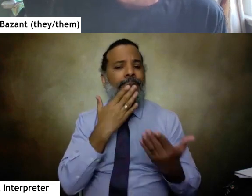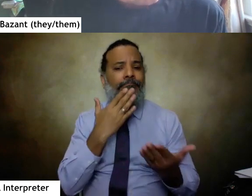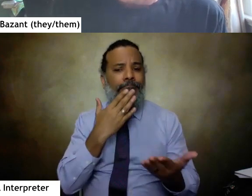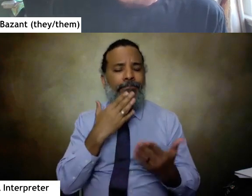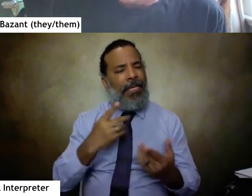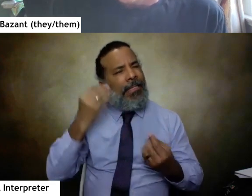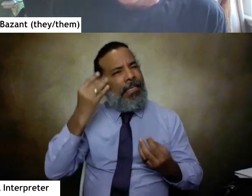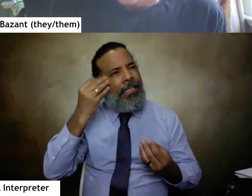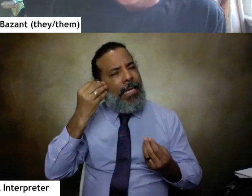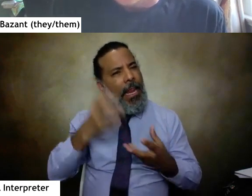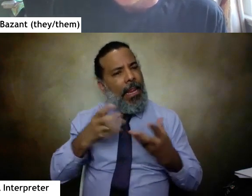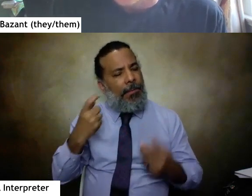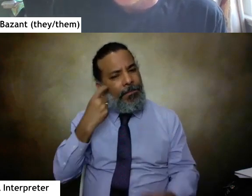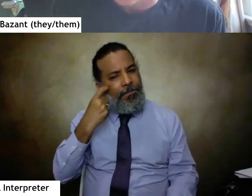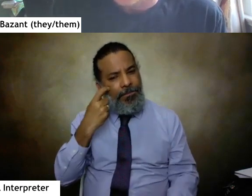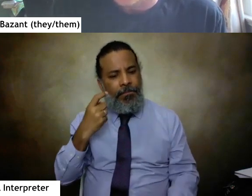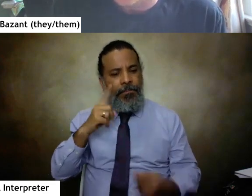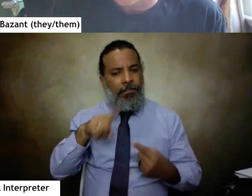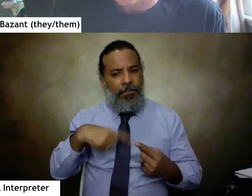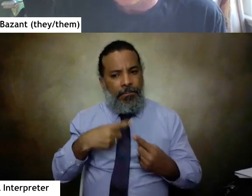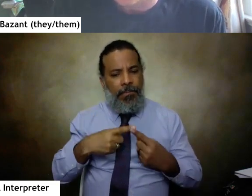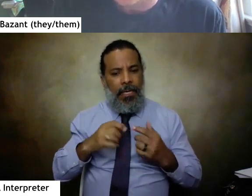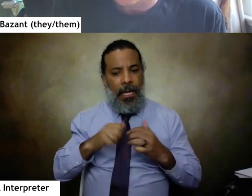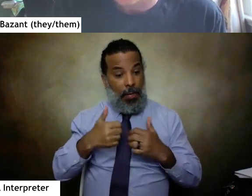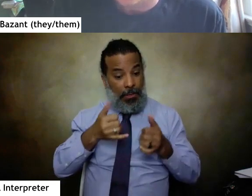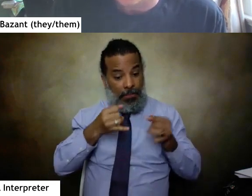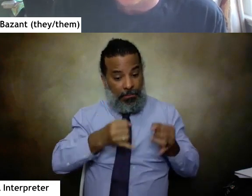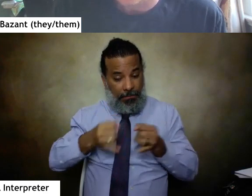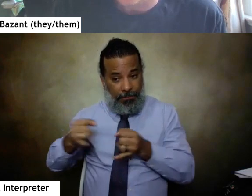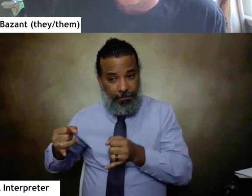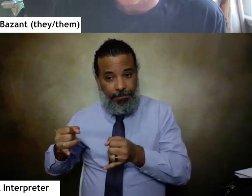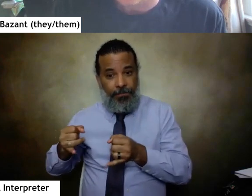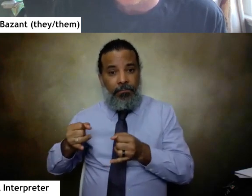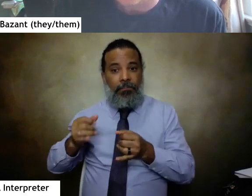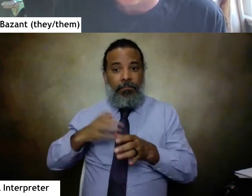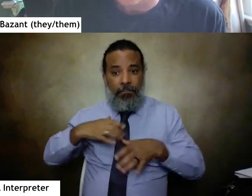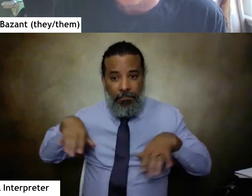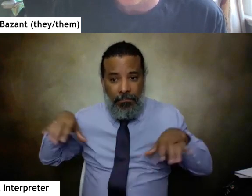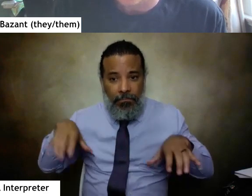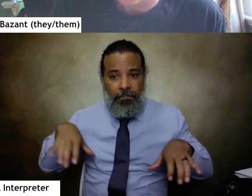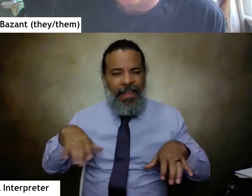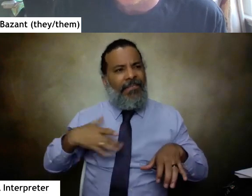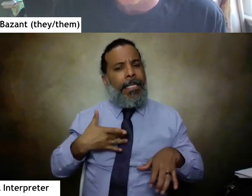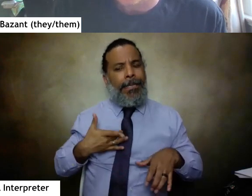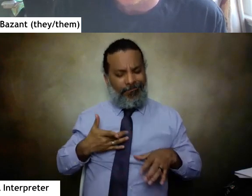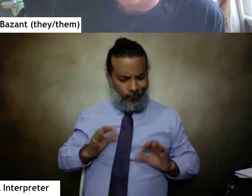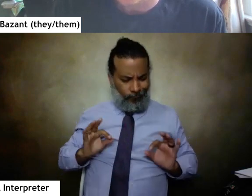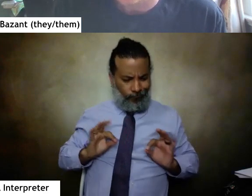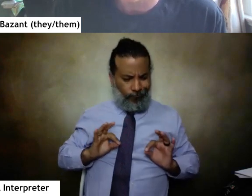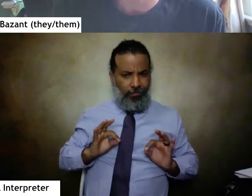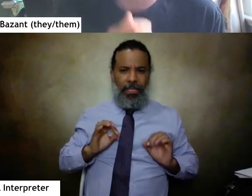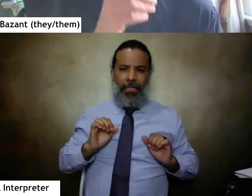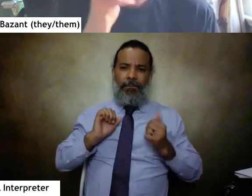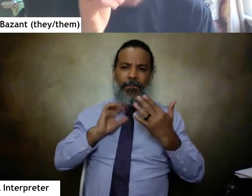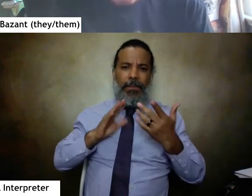thinking a lot recently about how each of our as individuals actions can feel small in the face of issues